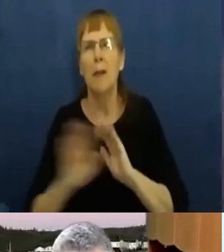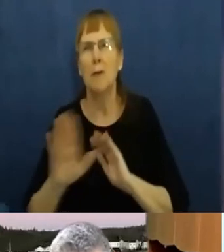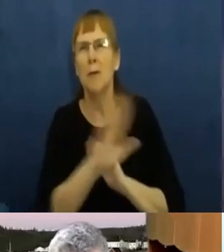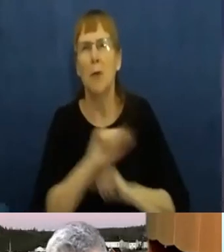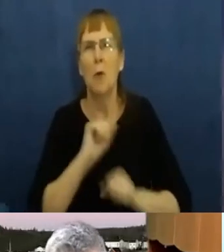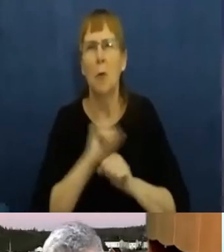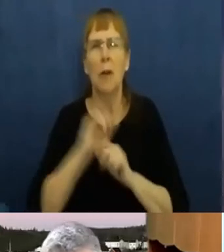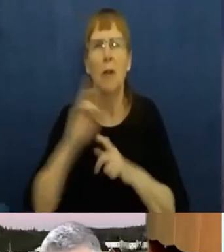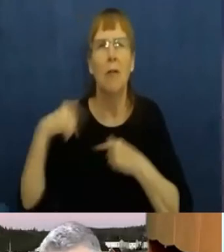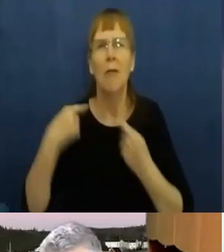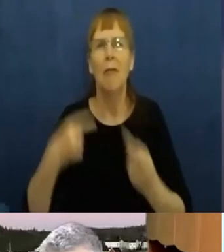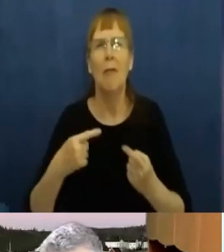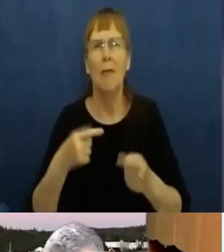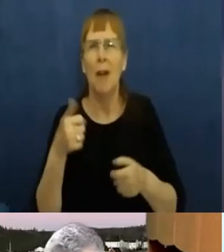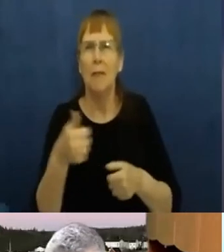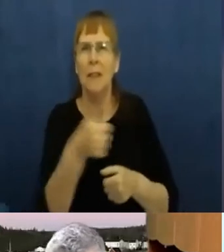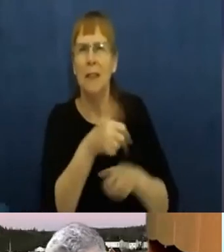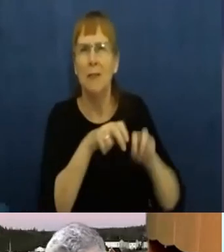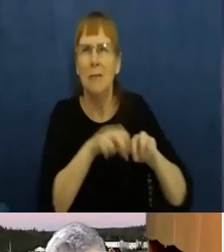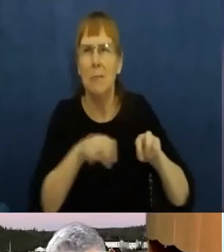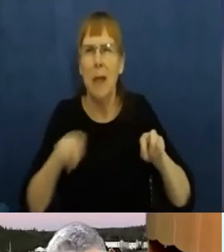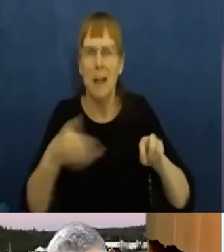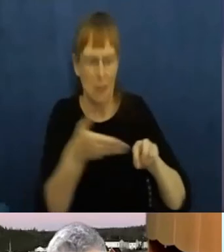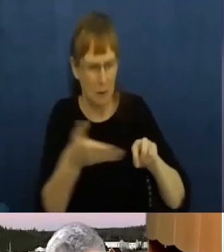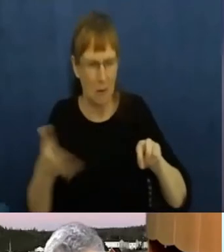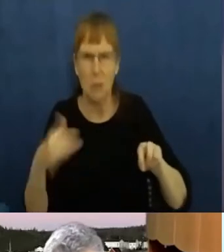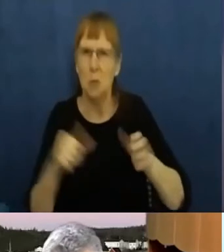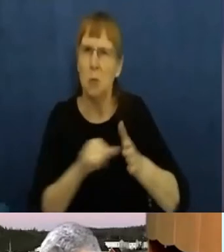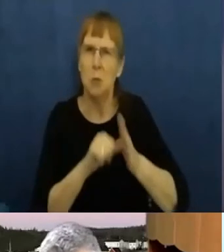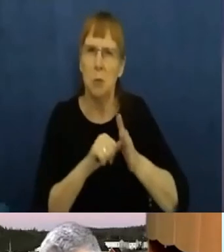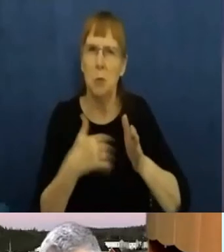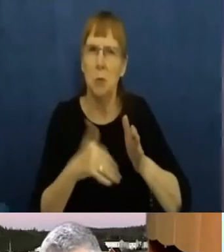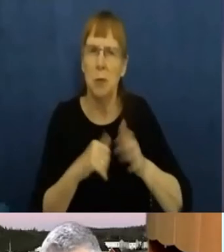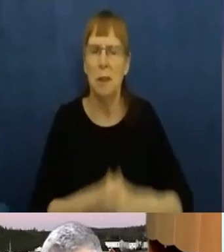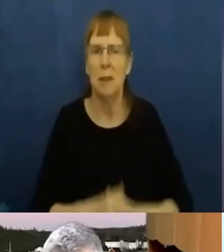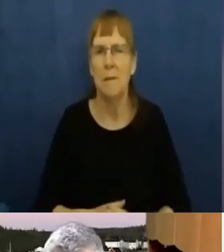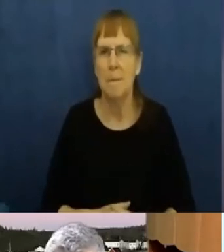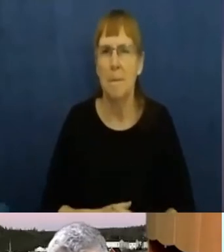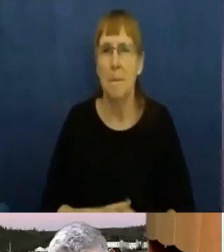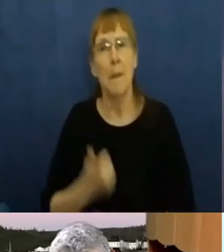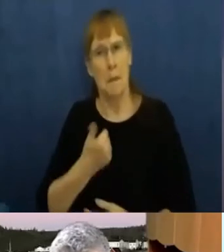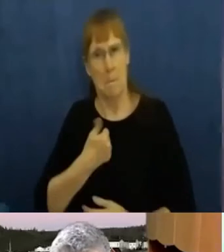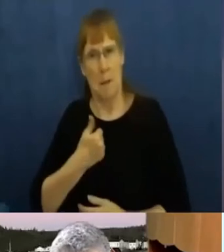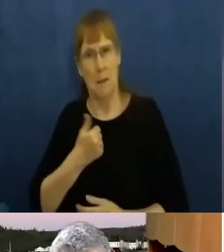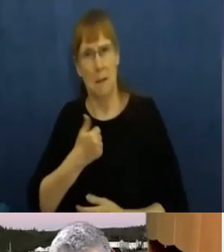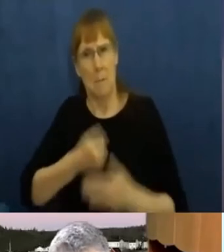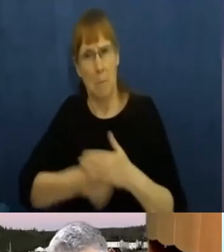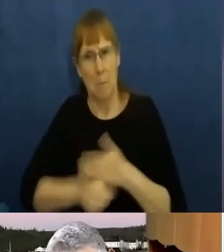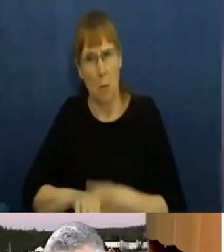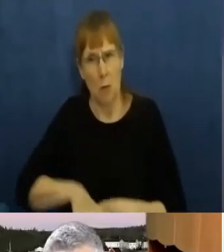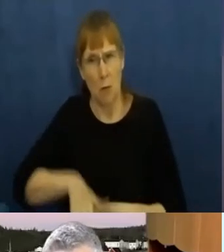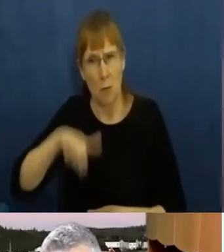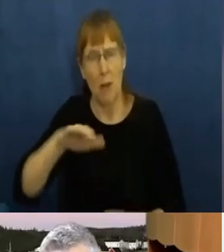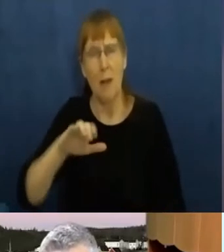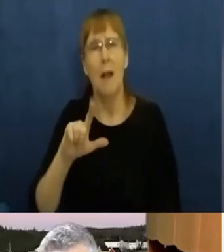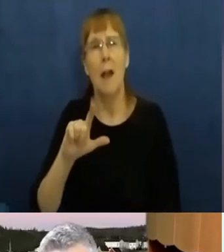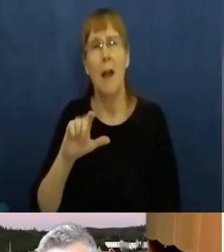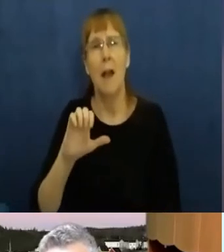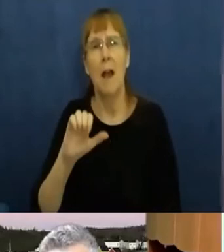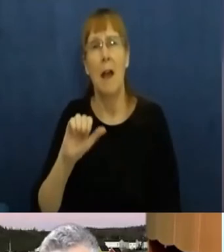situate my, myself as well. I was, uh, born and raised in, in Labrador on the Southeast coast in the